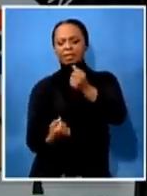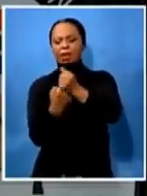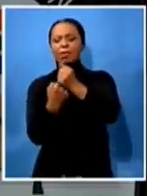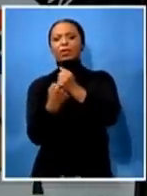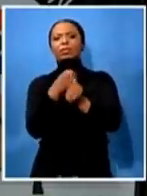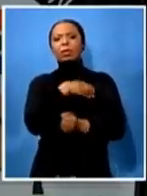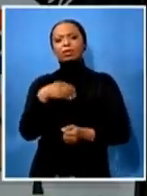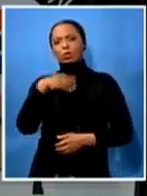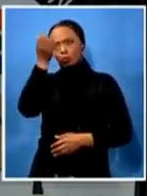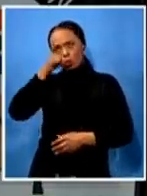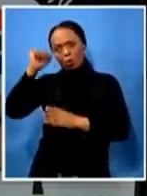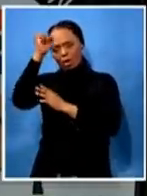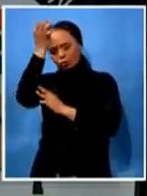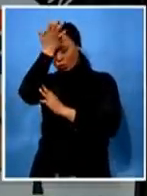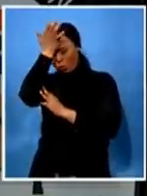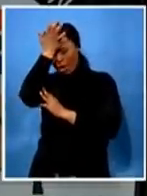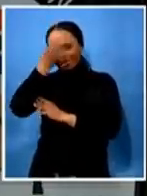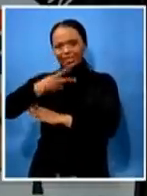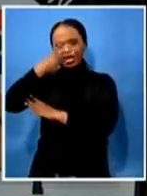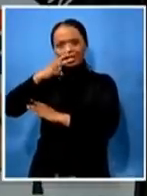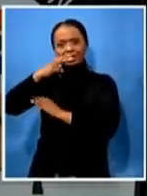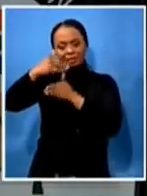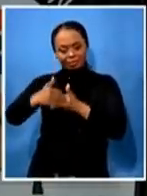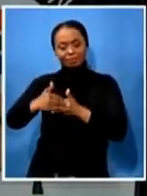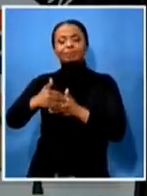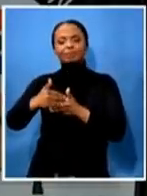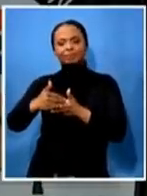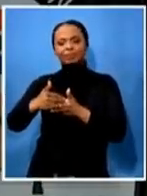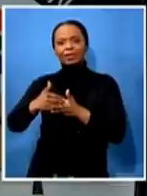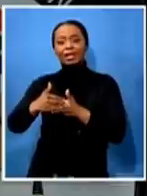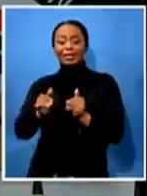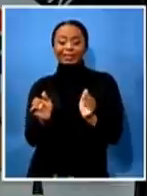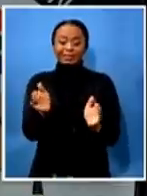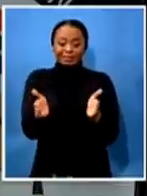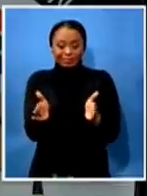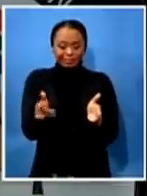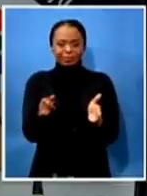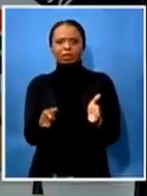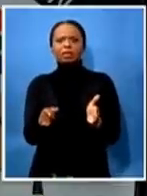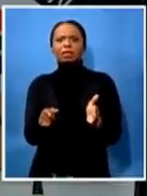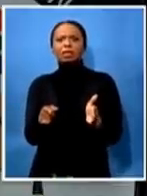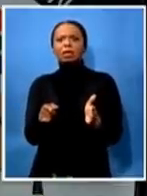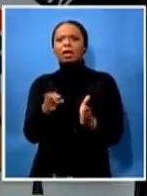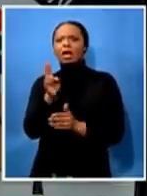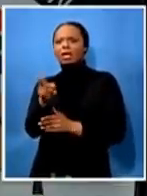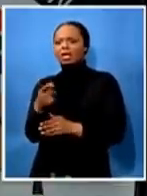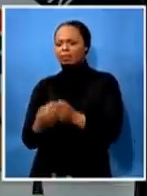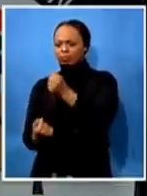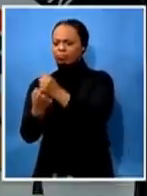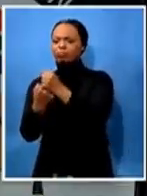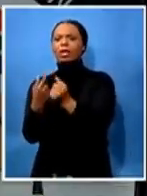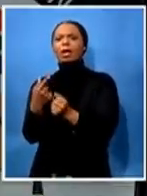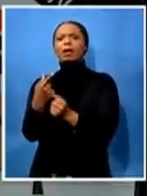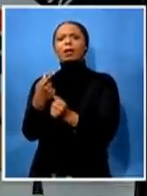and for that i also supported comrade president mutante who amongst others he